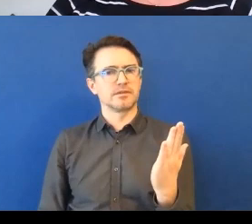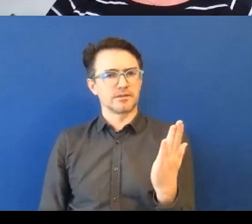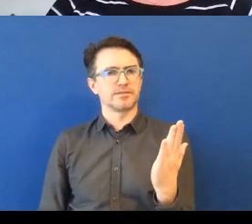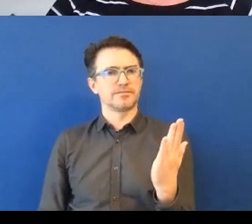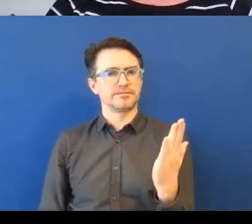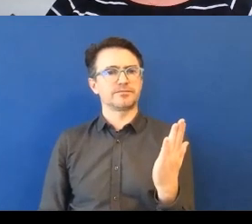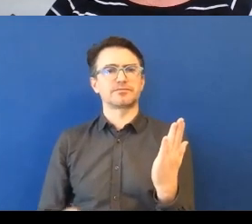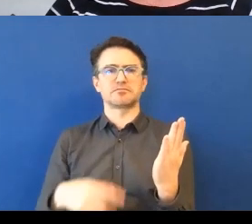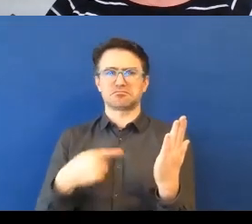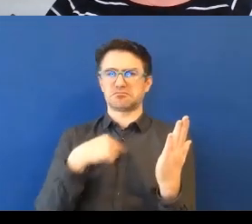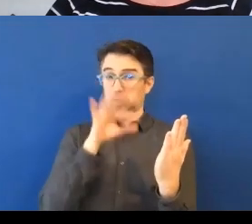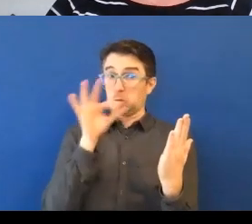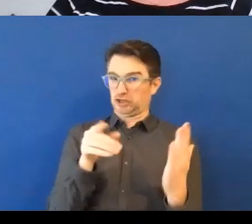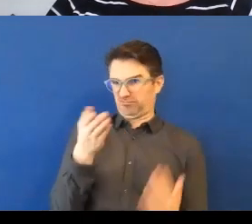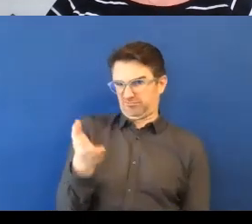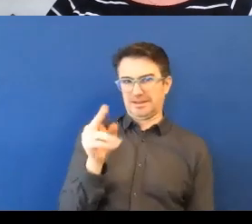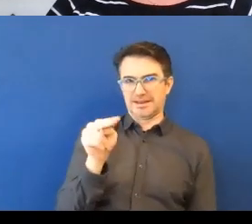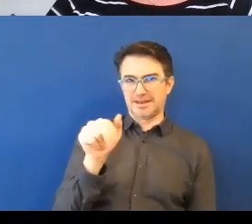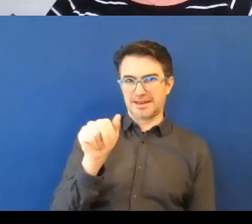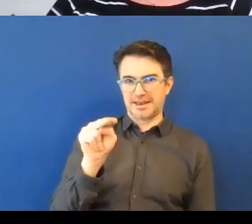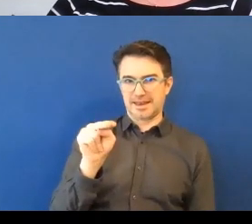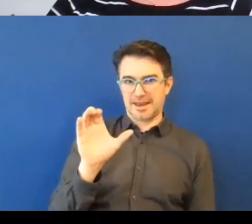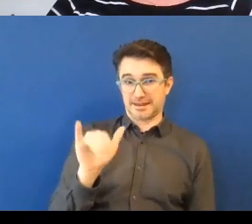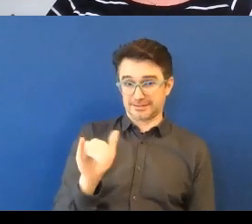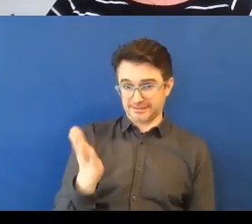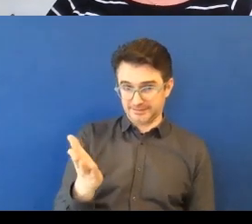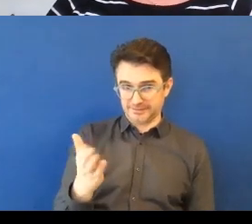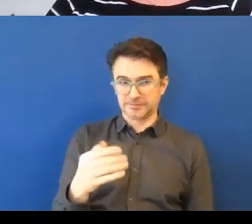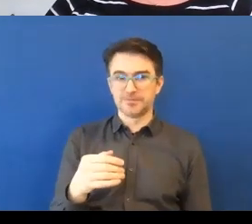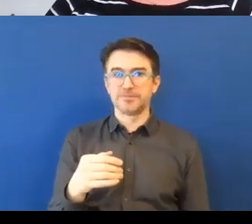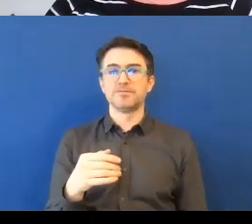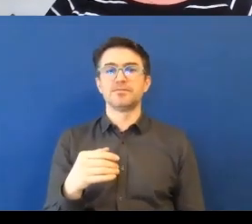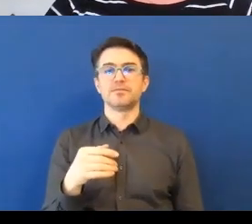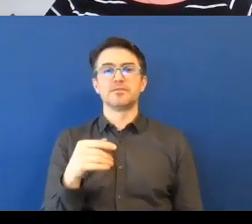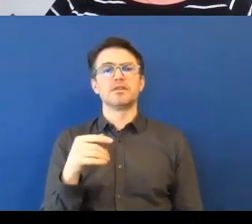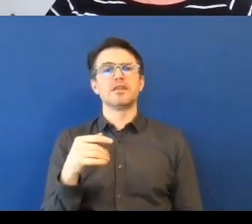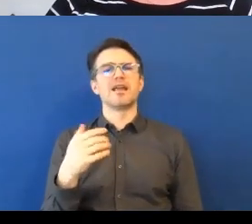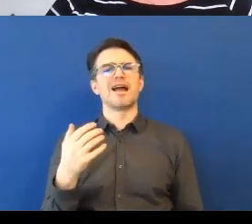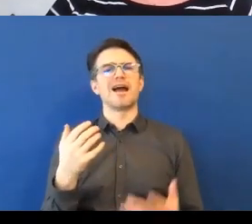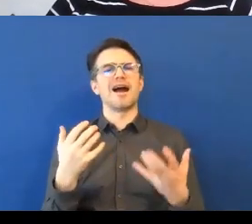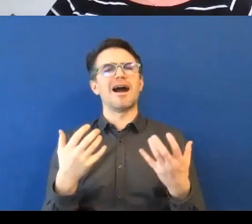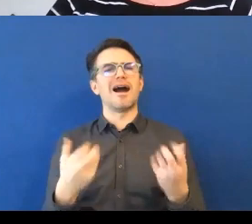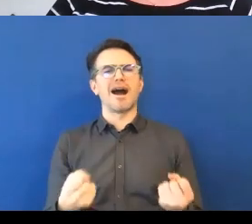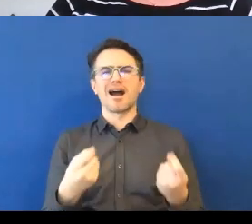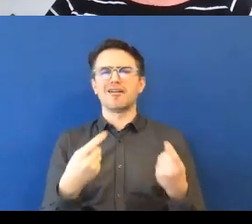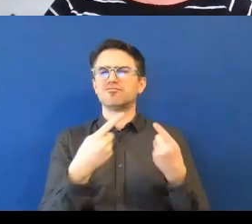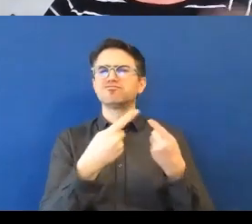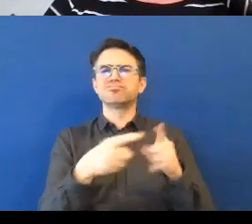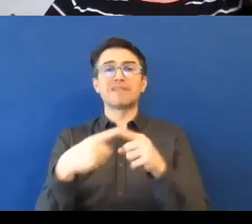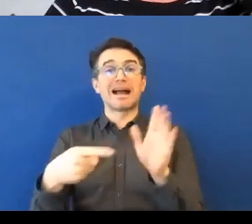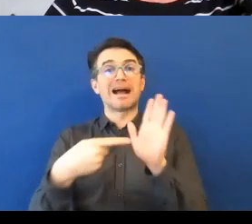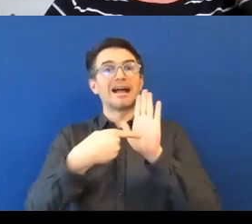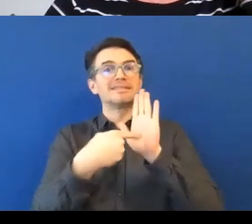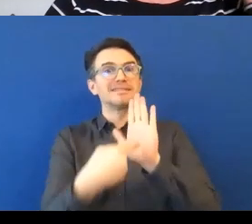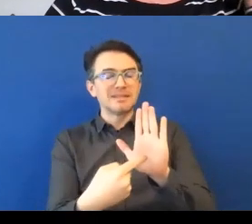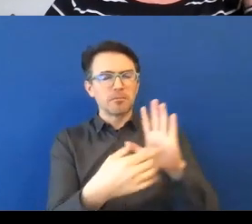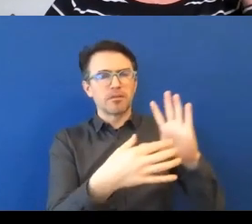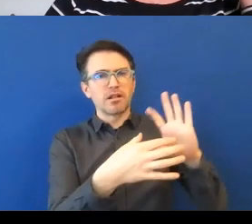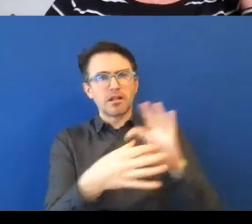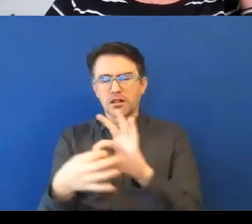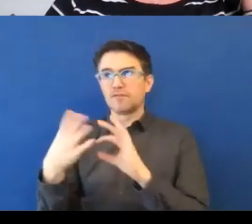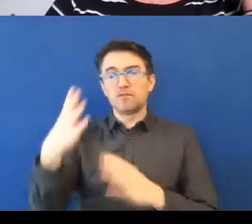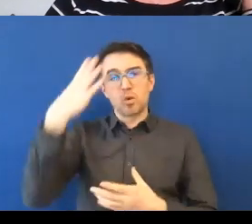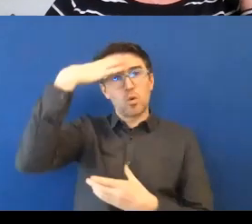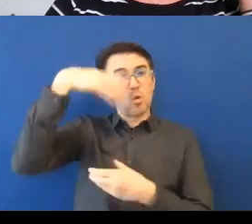at SAP or UNY and many other companies that have been launched in companies. Can you